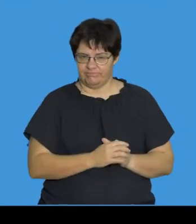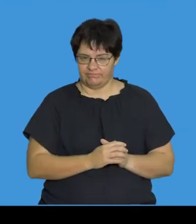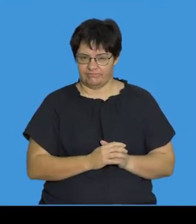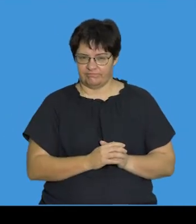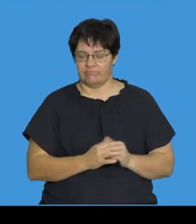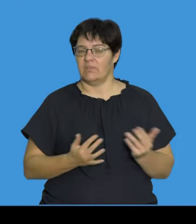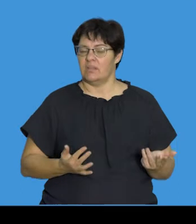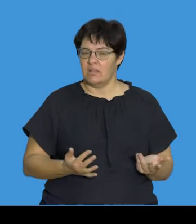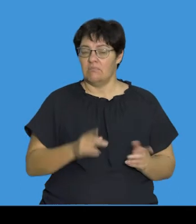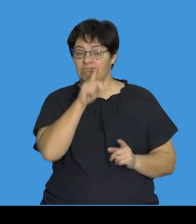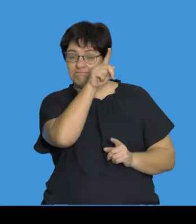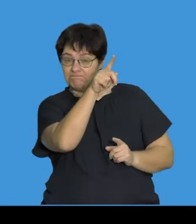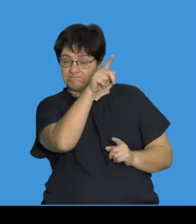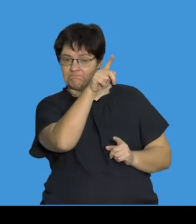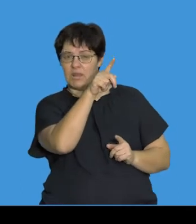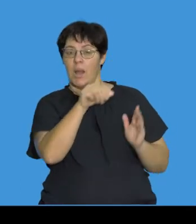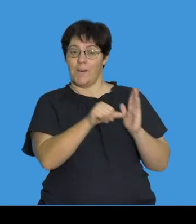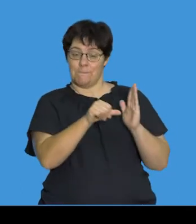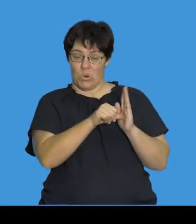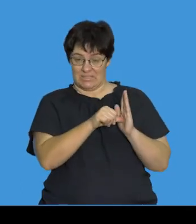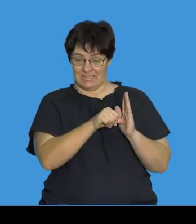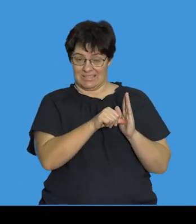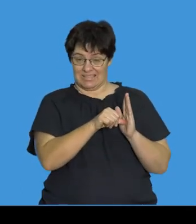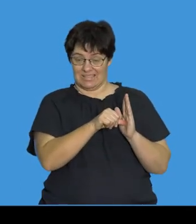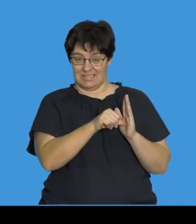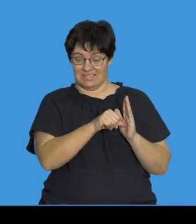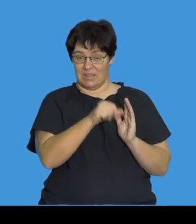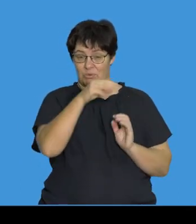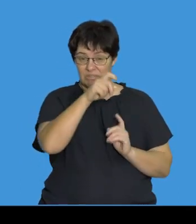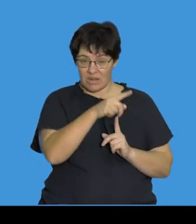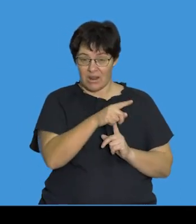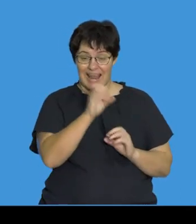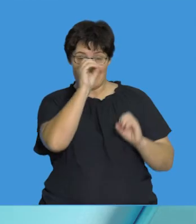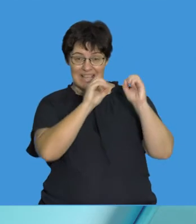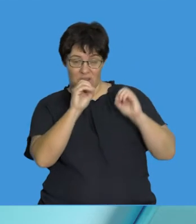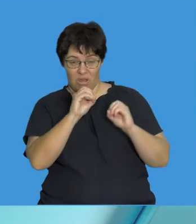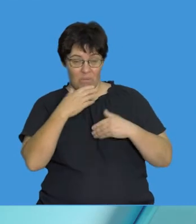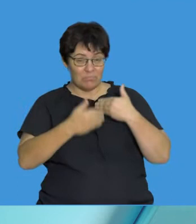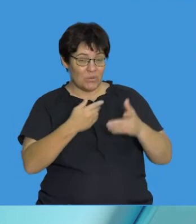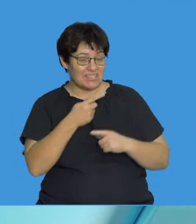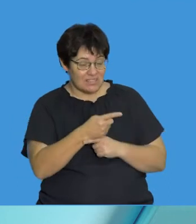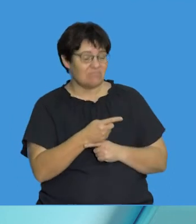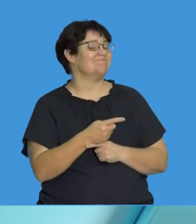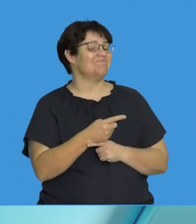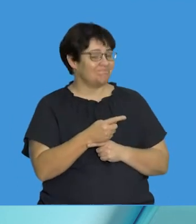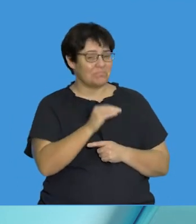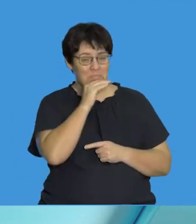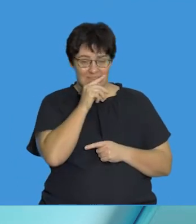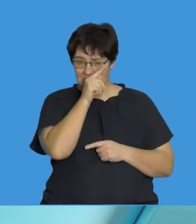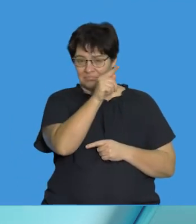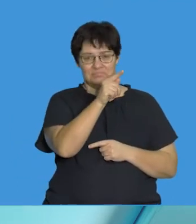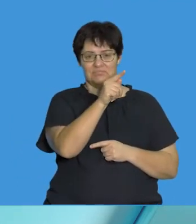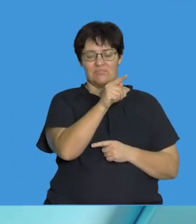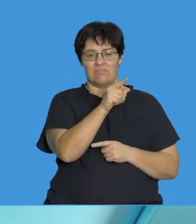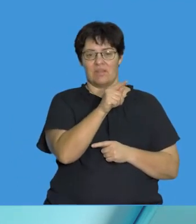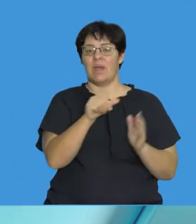Often, if that protein is an important protein that's involved in important cellular proteins, processes, it means that that protein now does